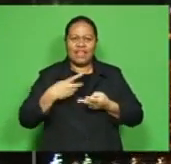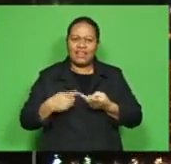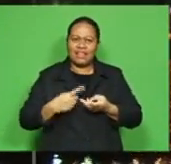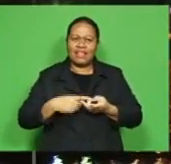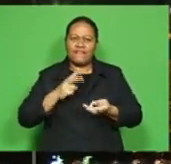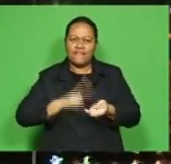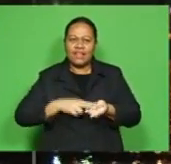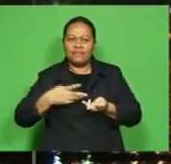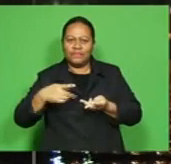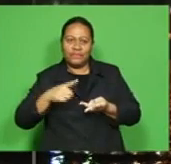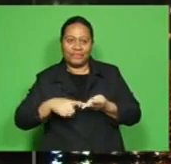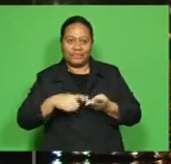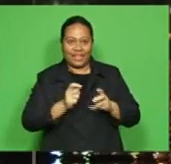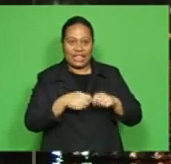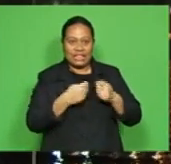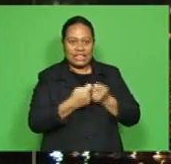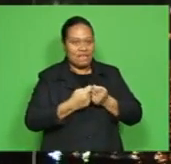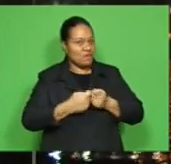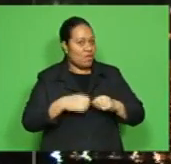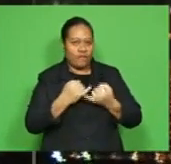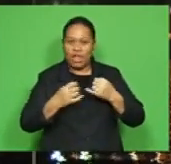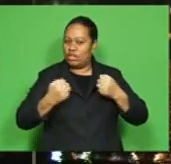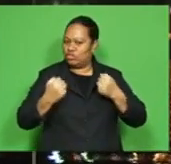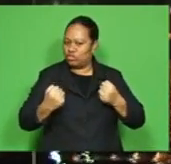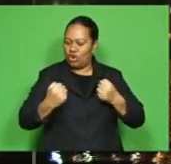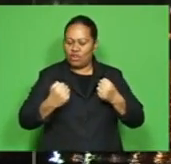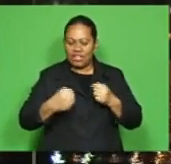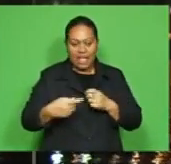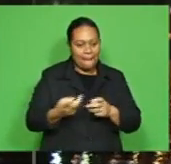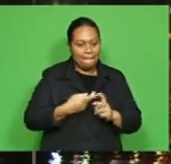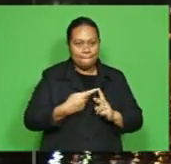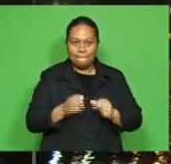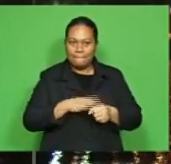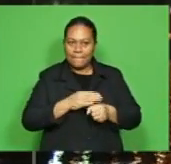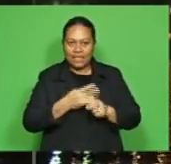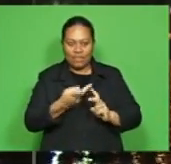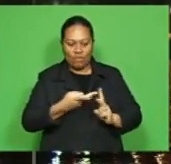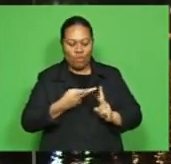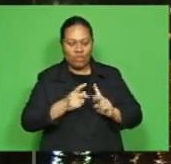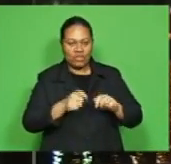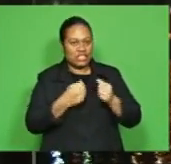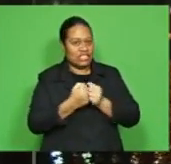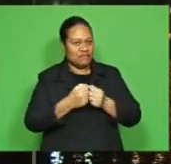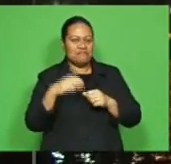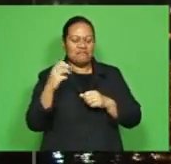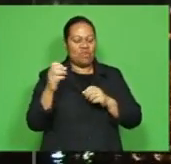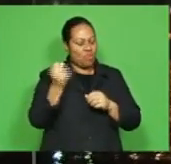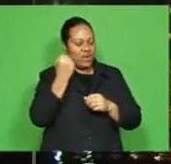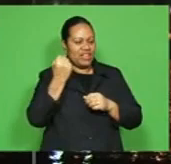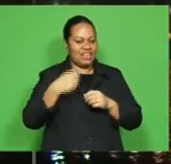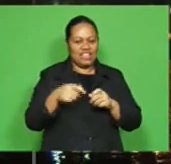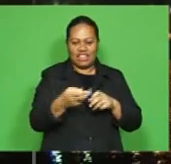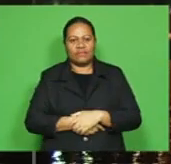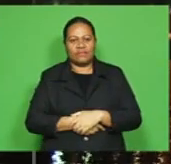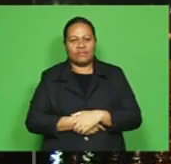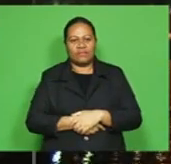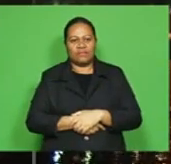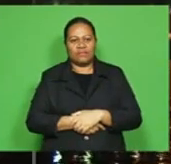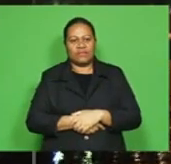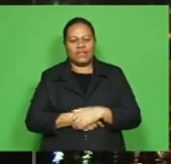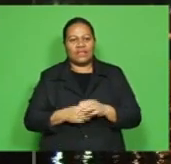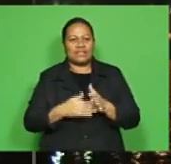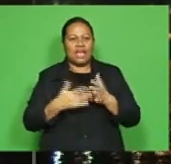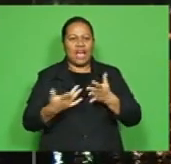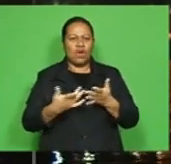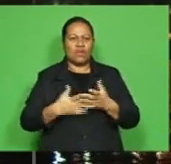Apisai Kuroisao went blistering form as the Melbourne Storm and Penrith Panthers recorded wins in their respective matches. Flying